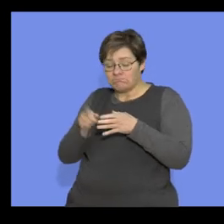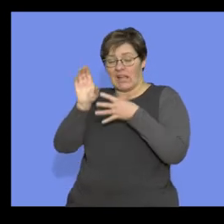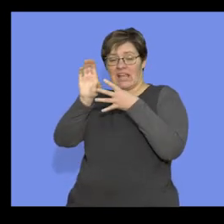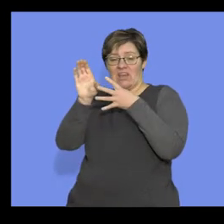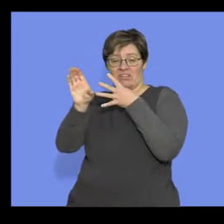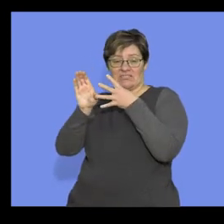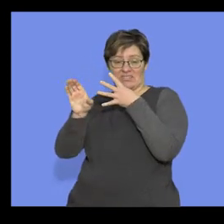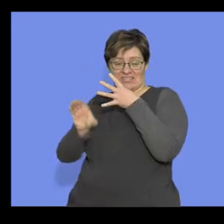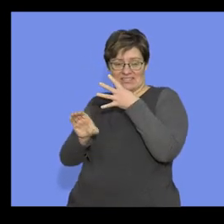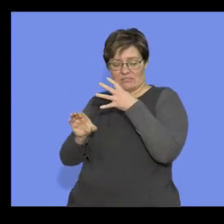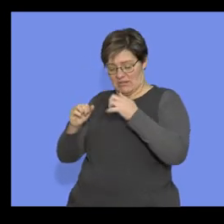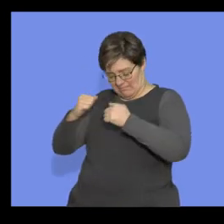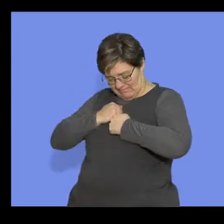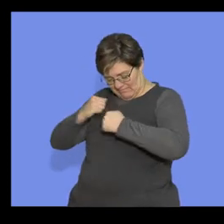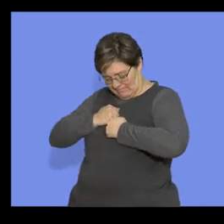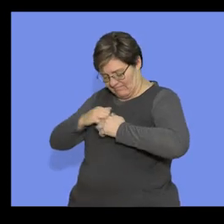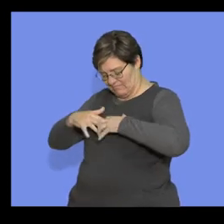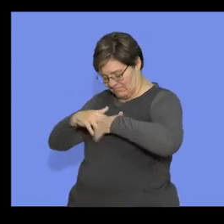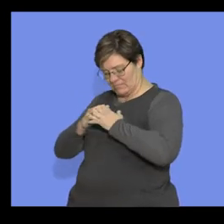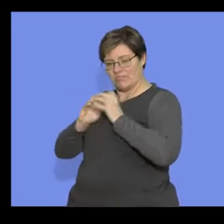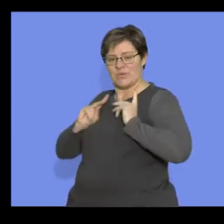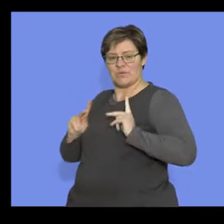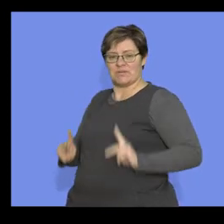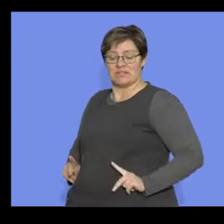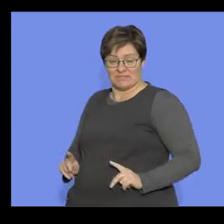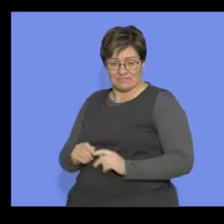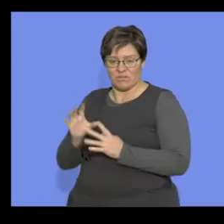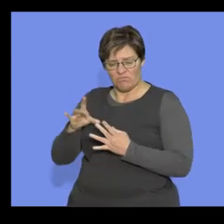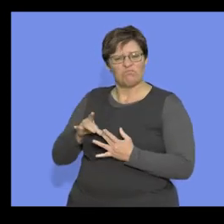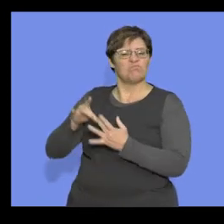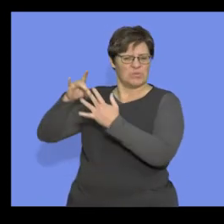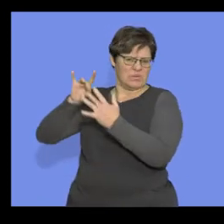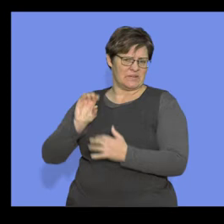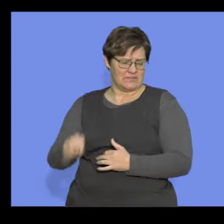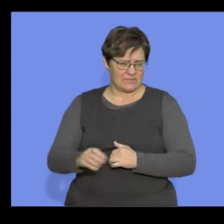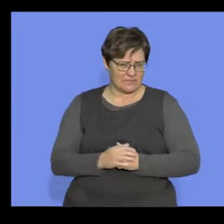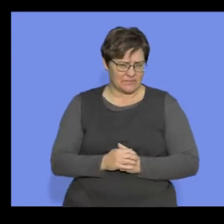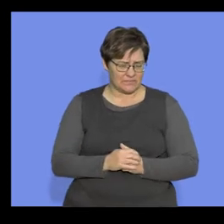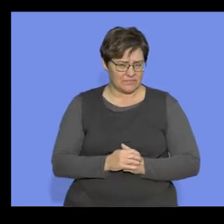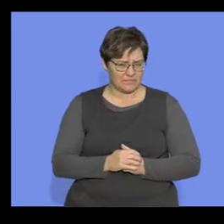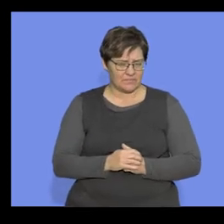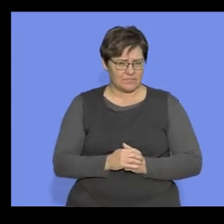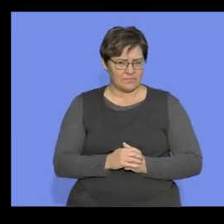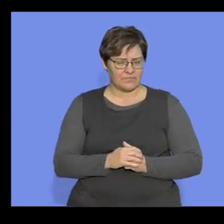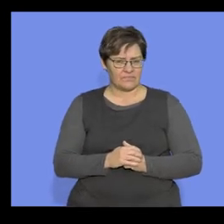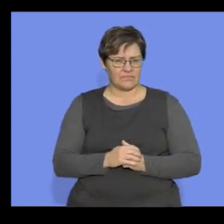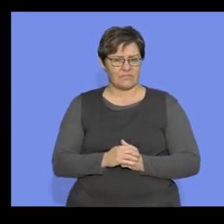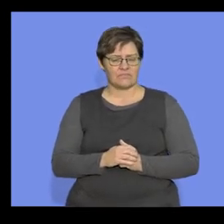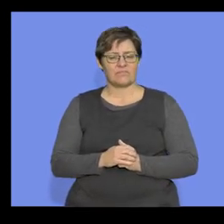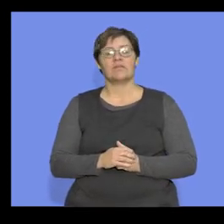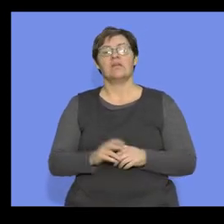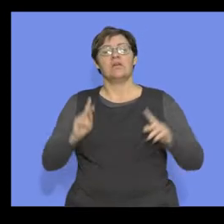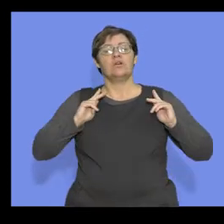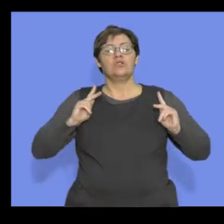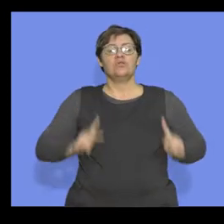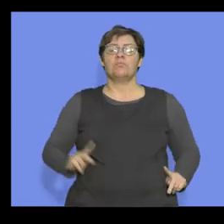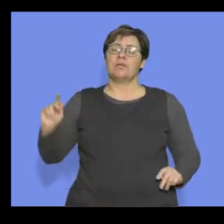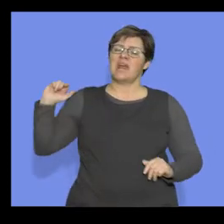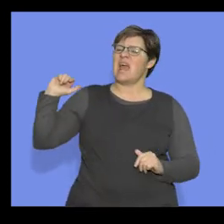is the characteristic that makes us totally unique. So where are we going when it comes to the